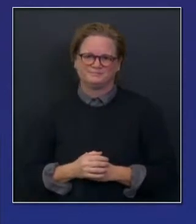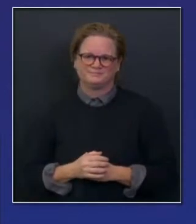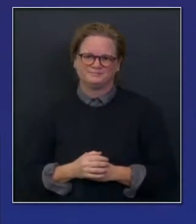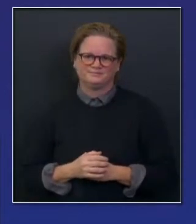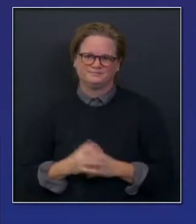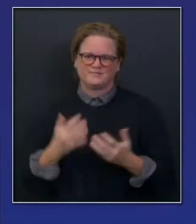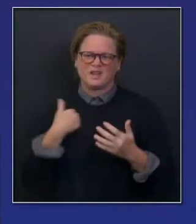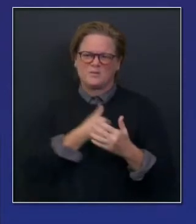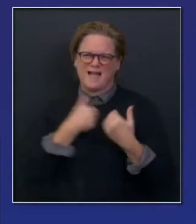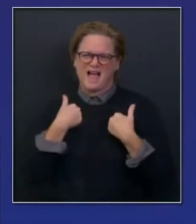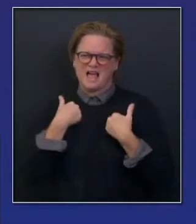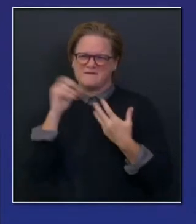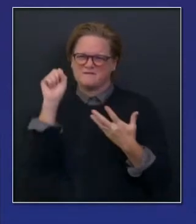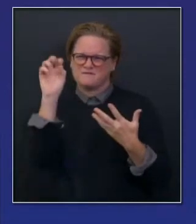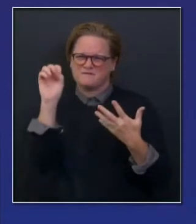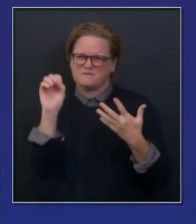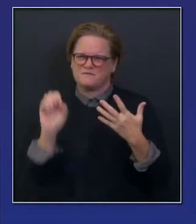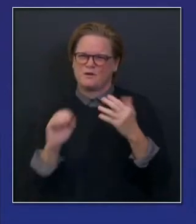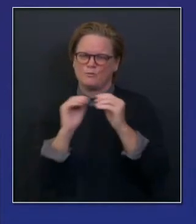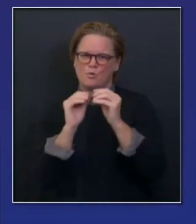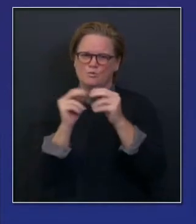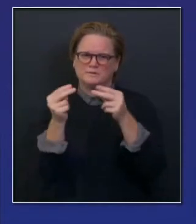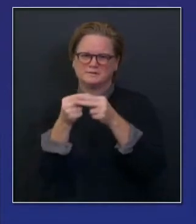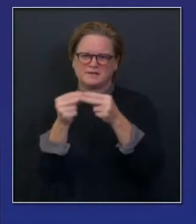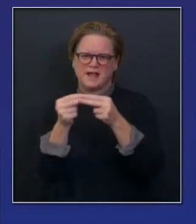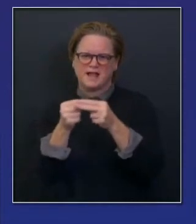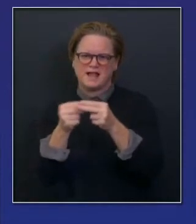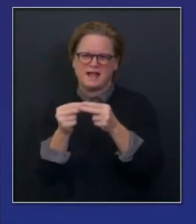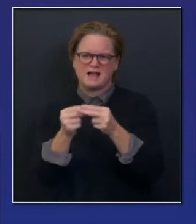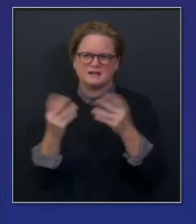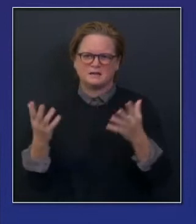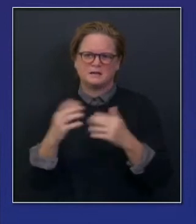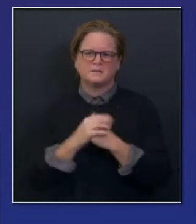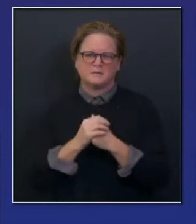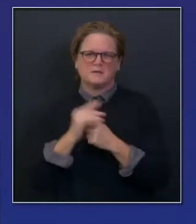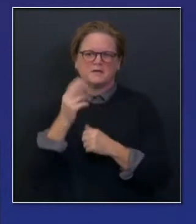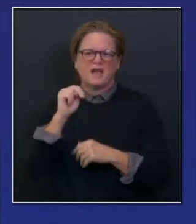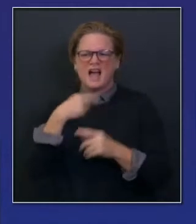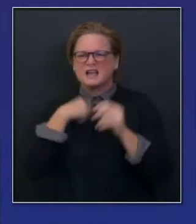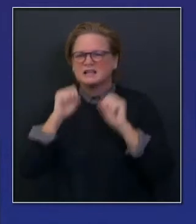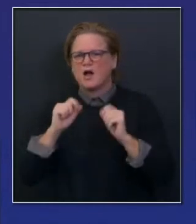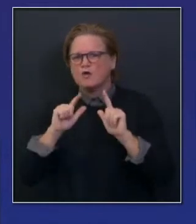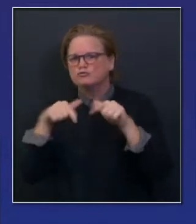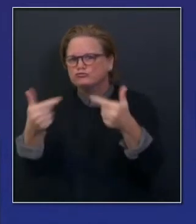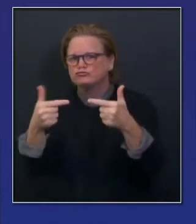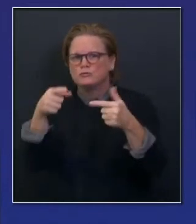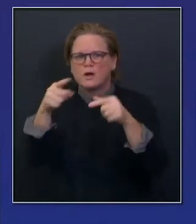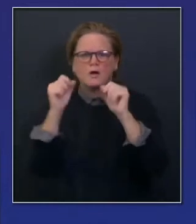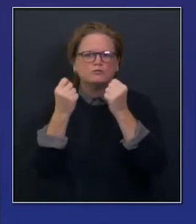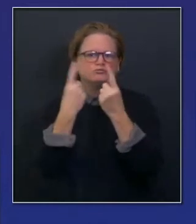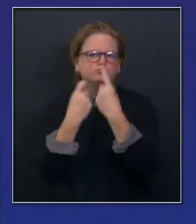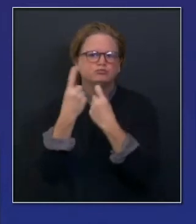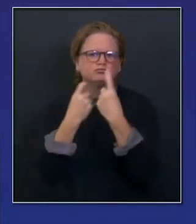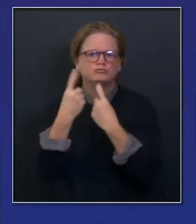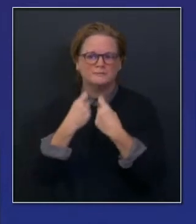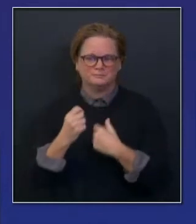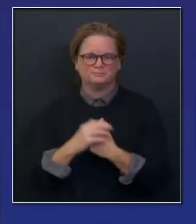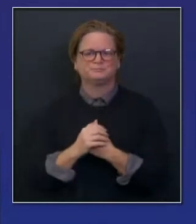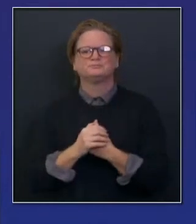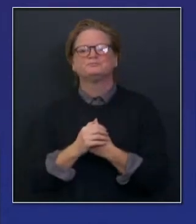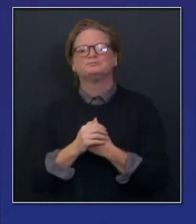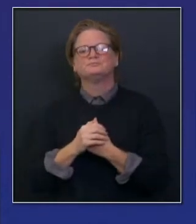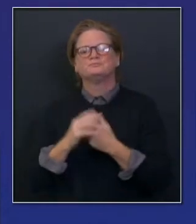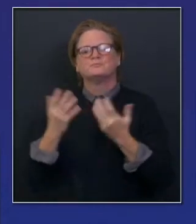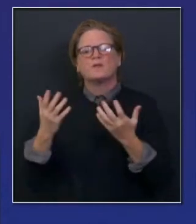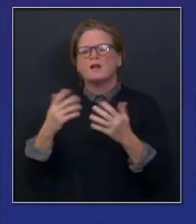slides, and we're here, of course, to answer any questions with Dr. Galley. Here's where we are currently for non-ICU patients.